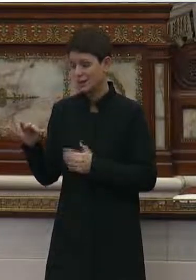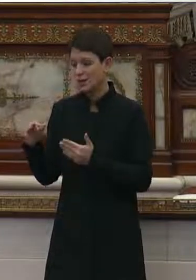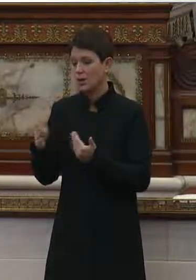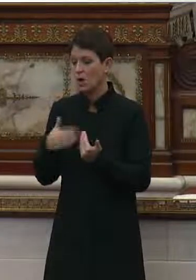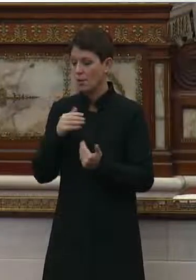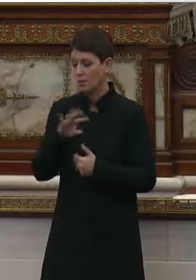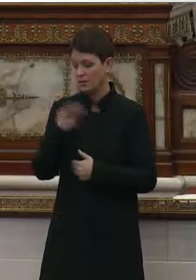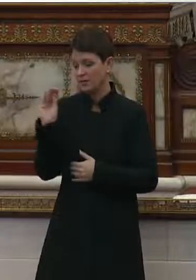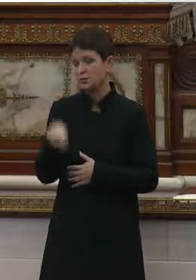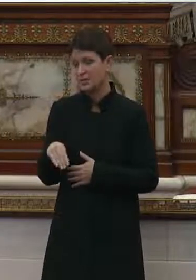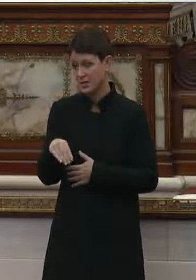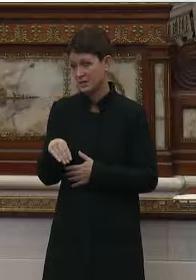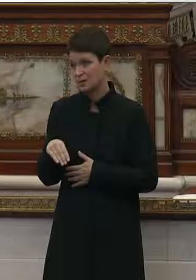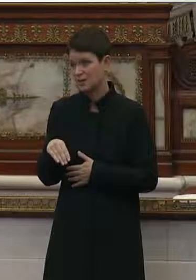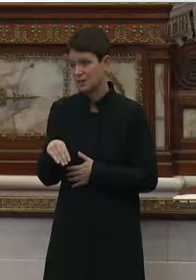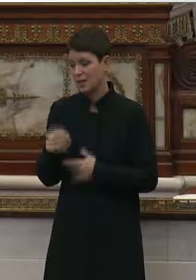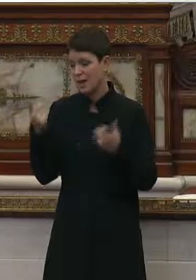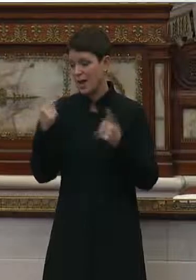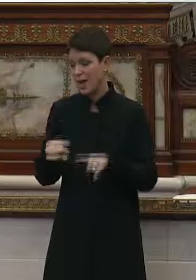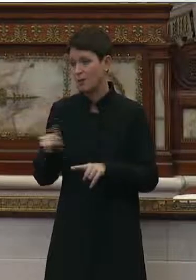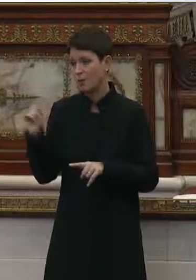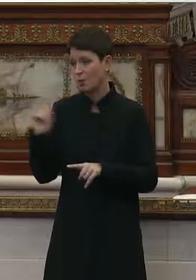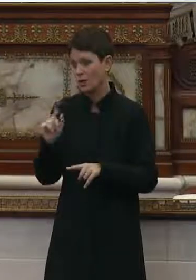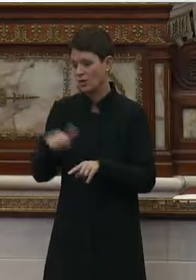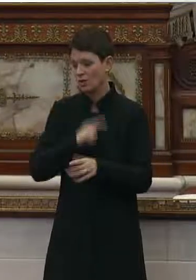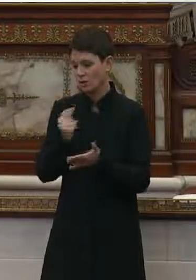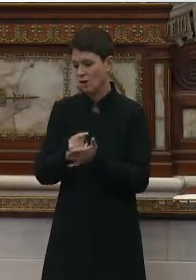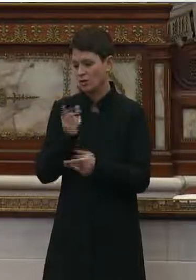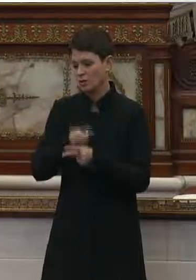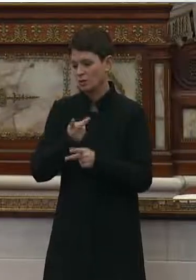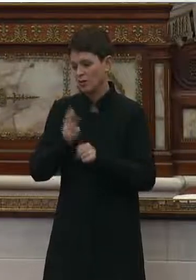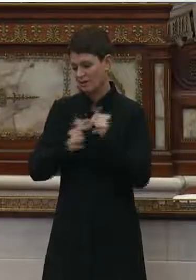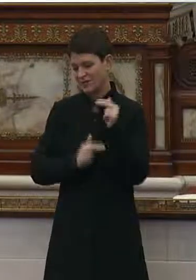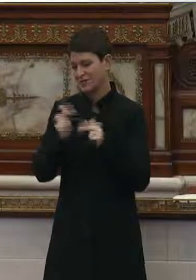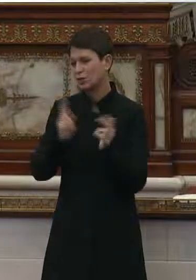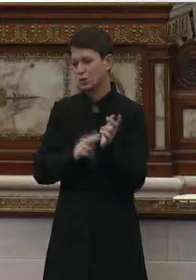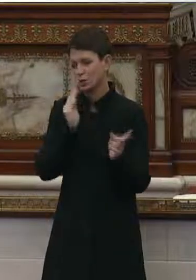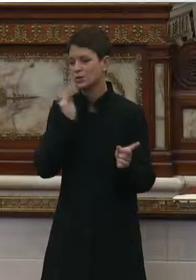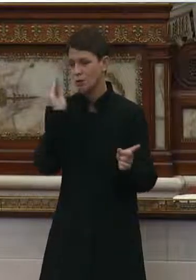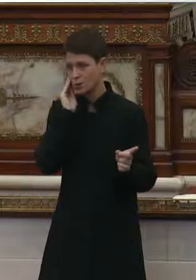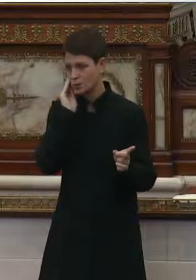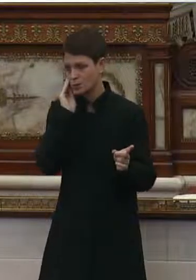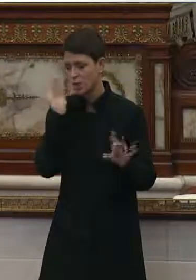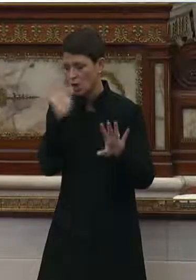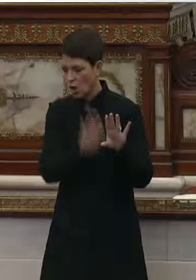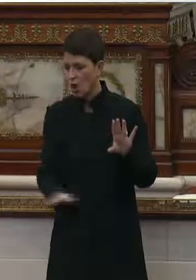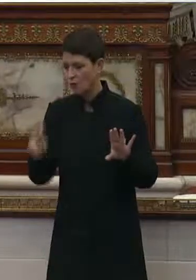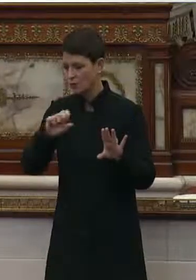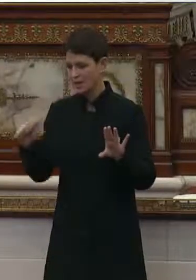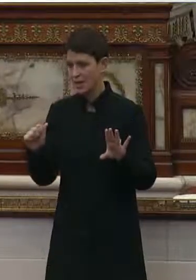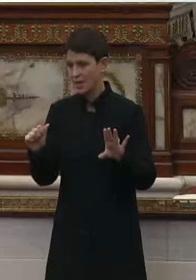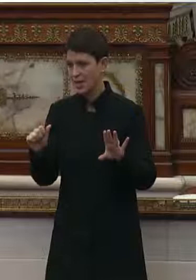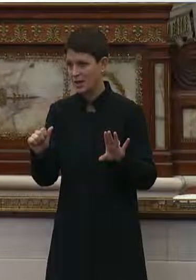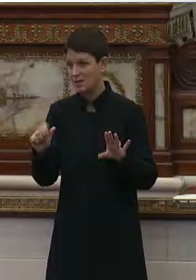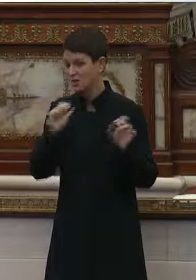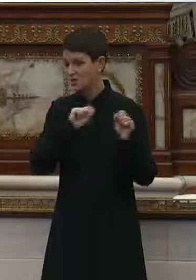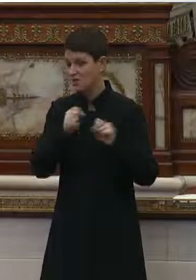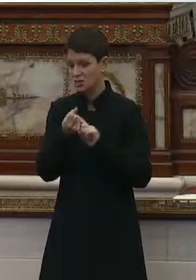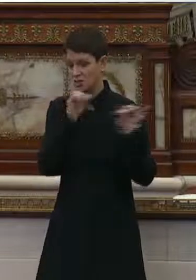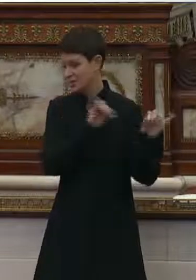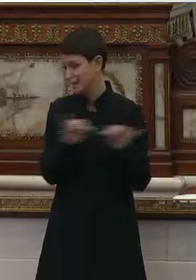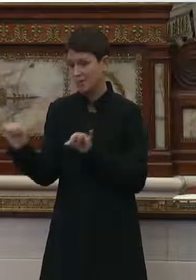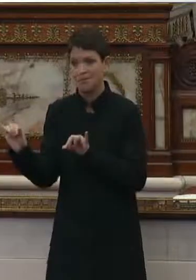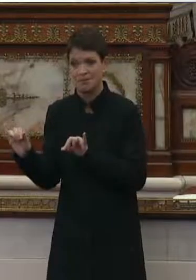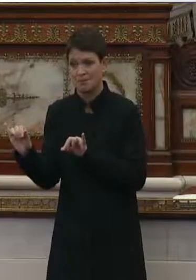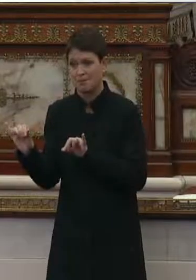% have occurred in long-term care facilities. Nationwide, the situation is no better. Cases are